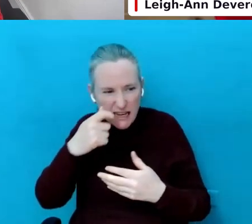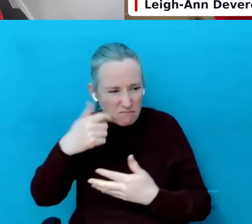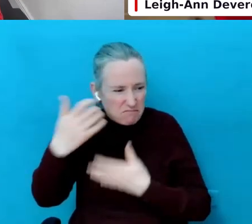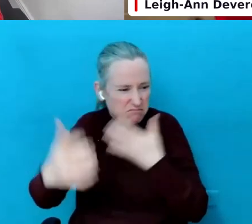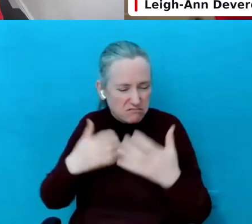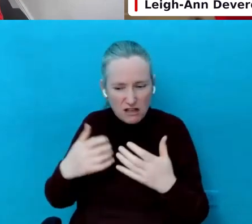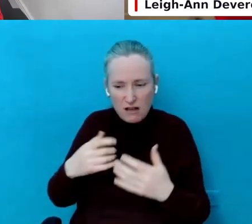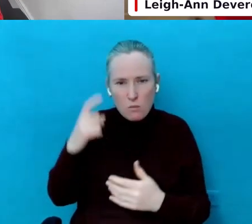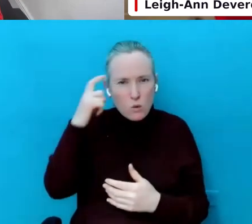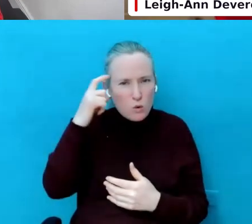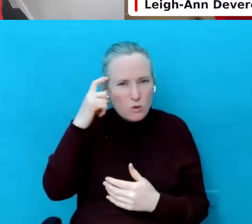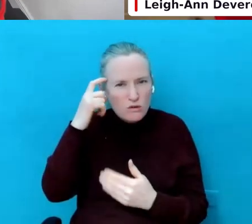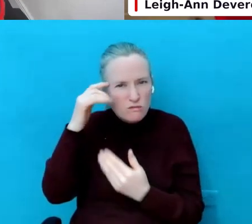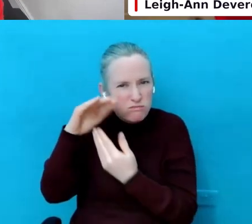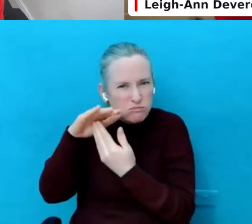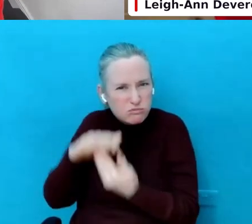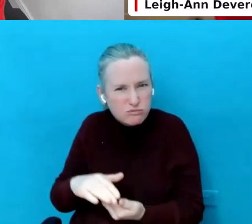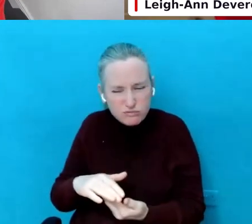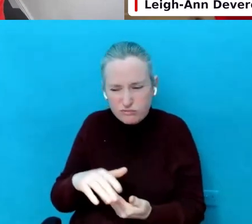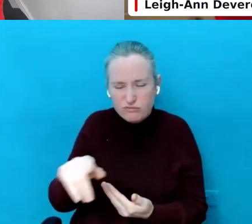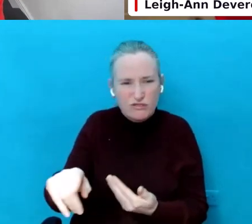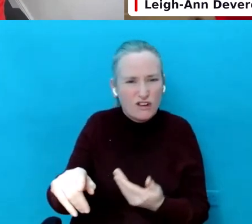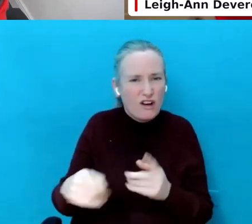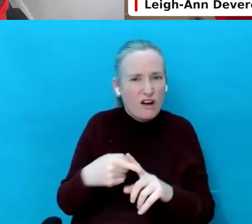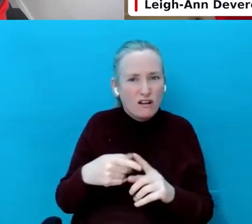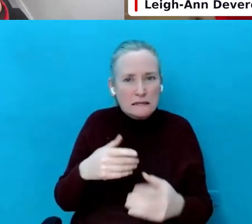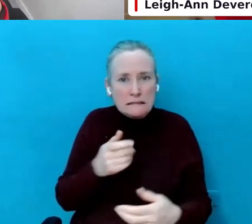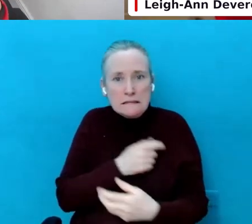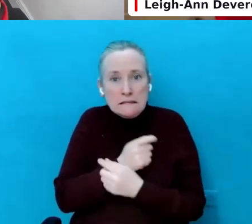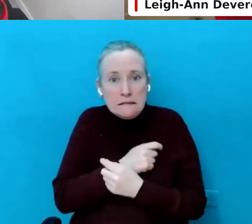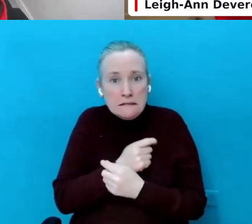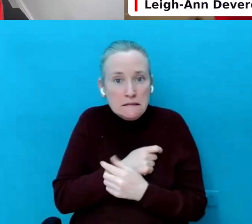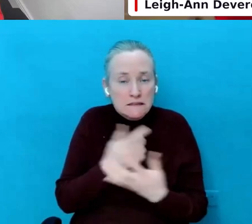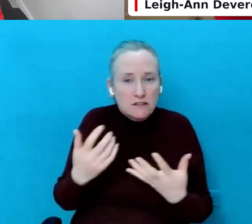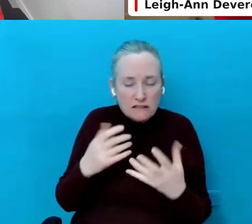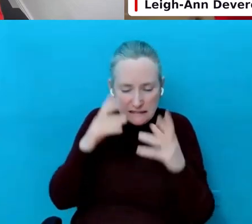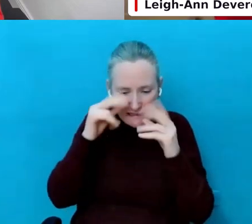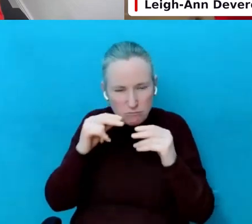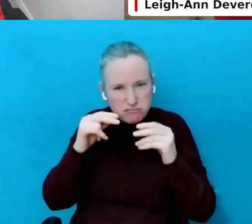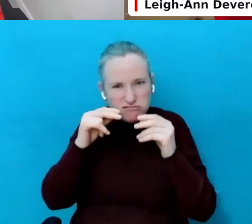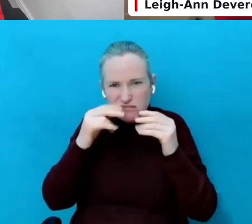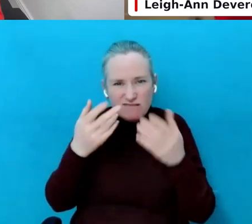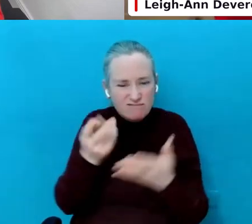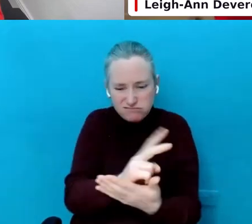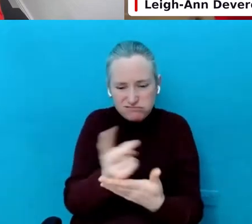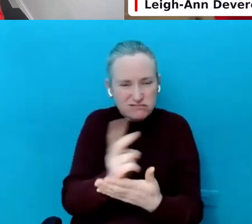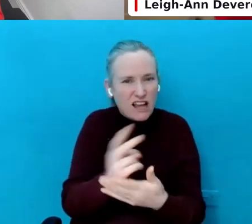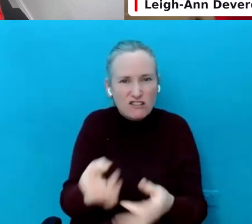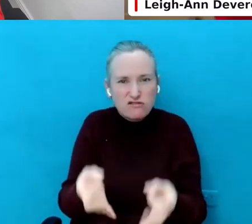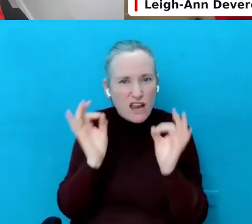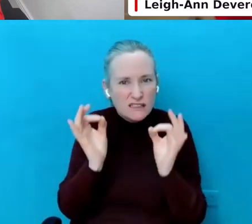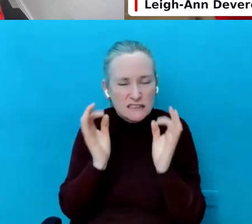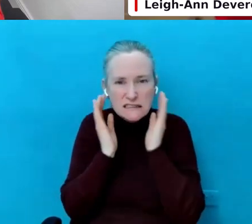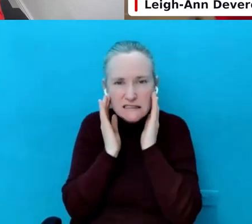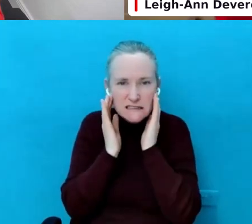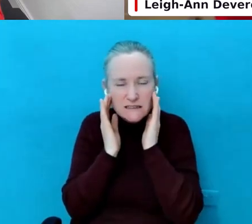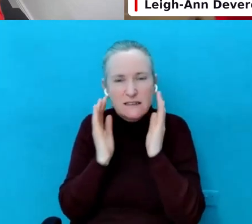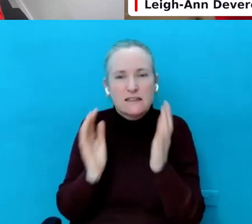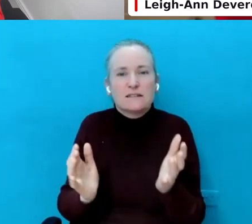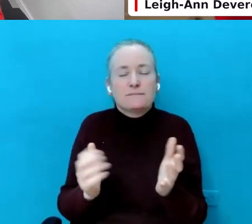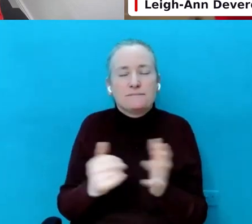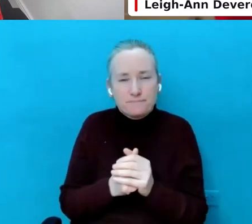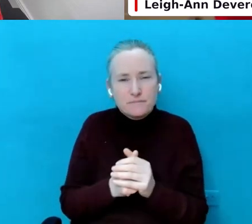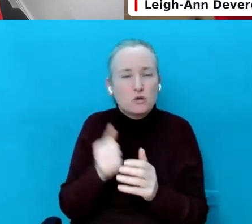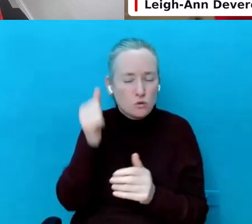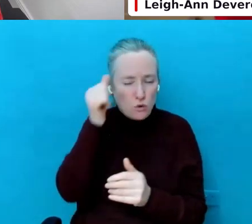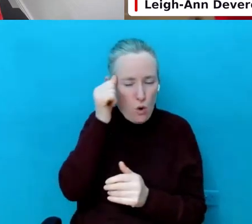their mood is off, they're anxious, their sleep mightn't be great. You know, you